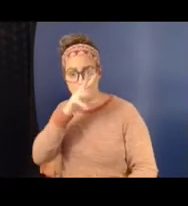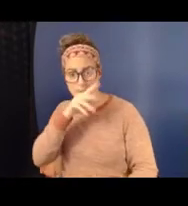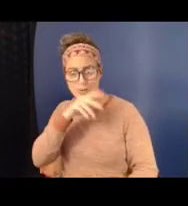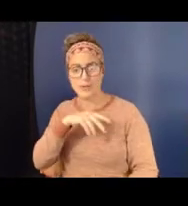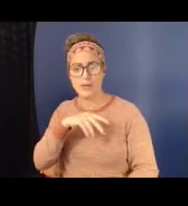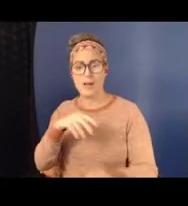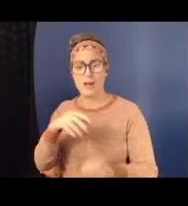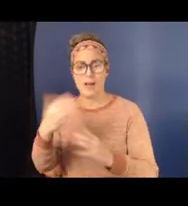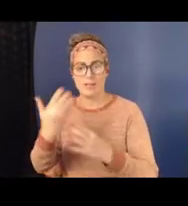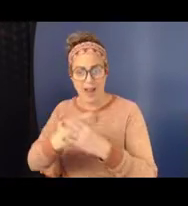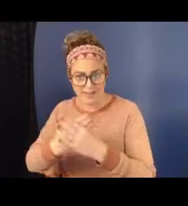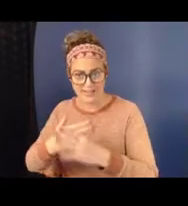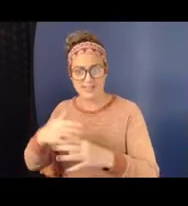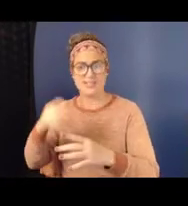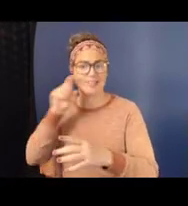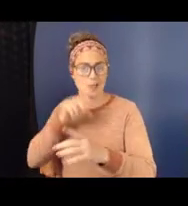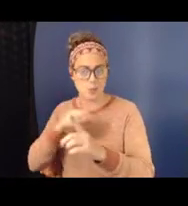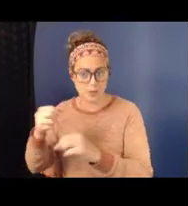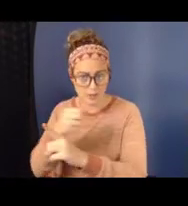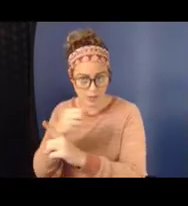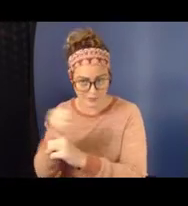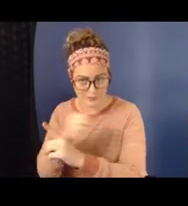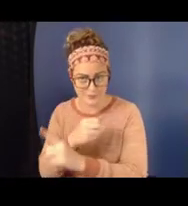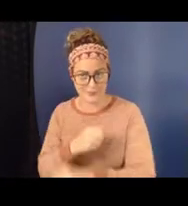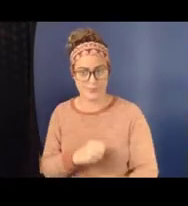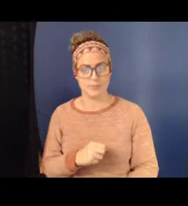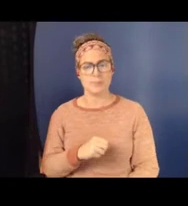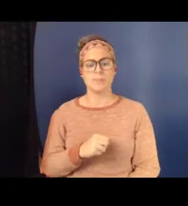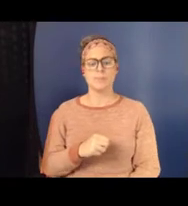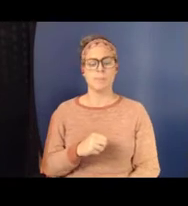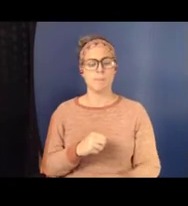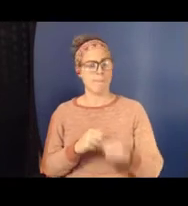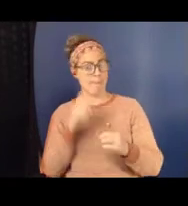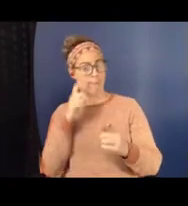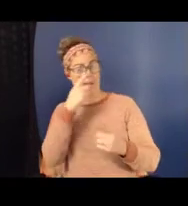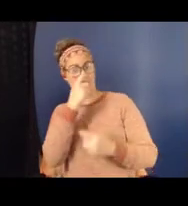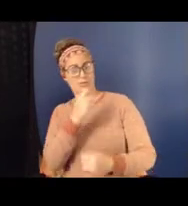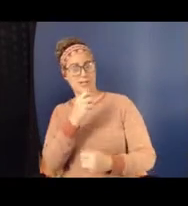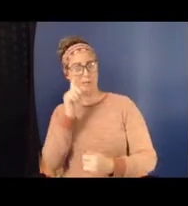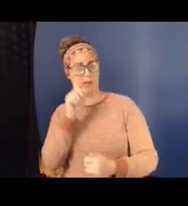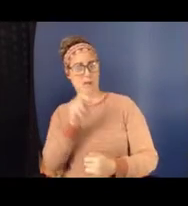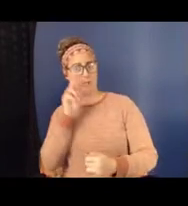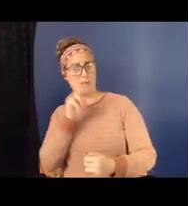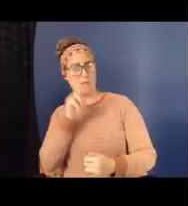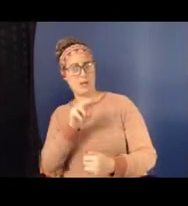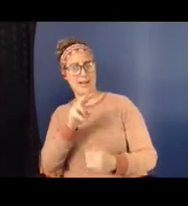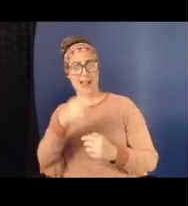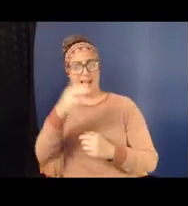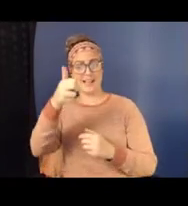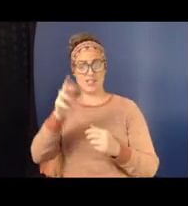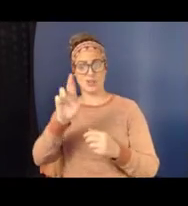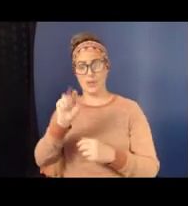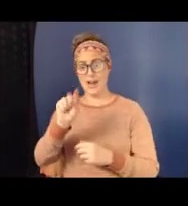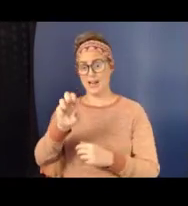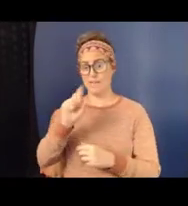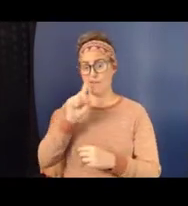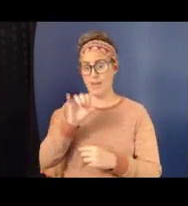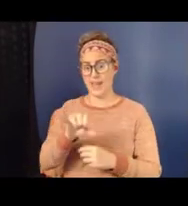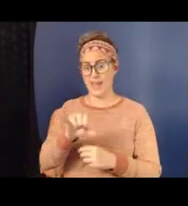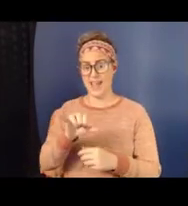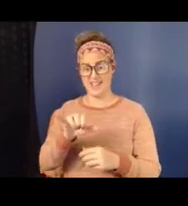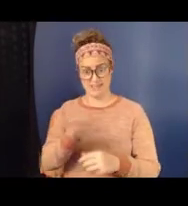Interestingly enough, that when we look at the highest rates of sexual violence perpetration across the six-year study,